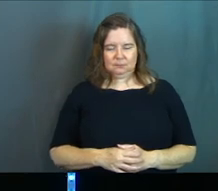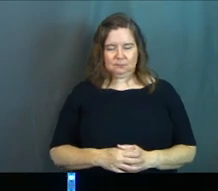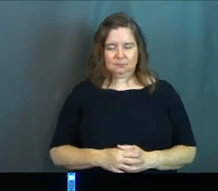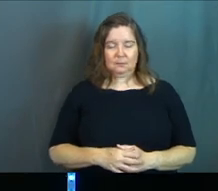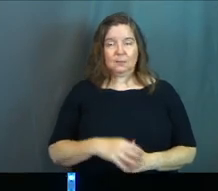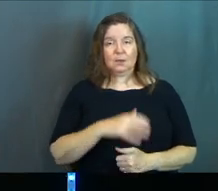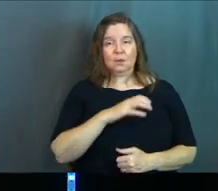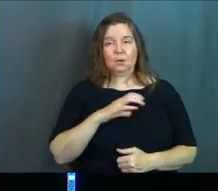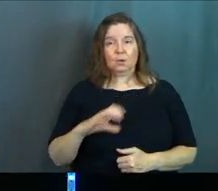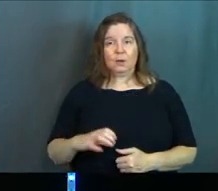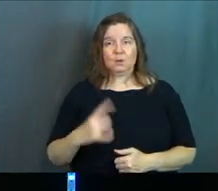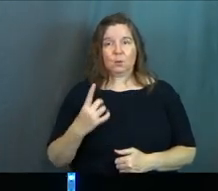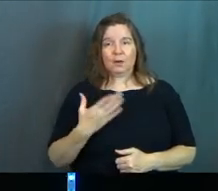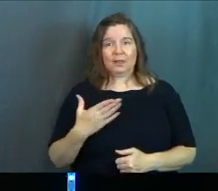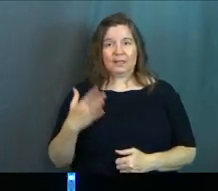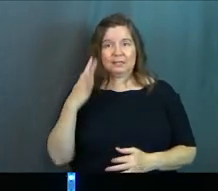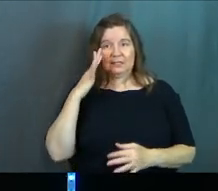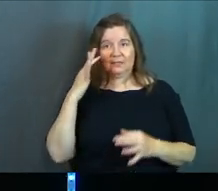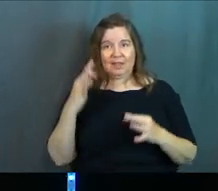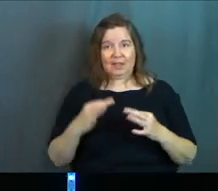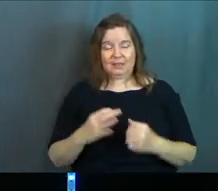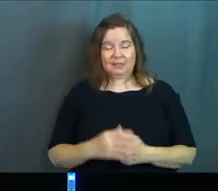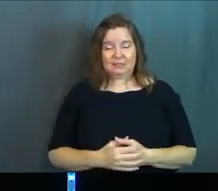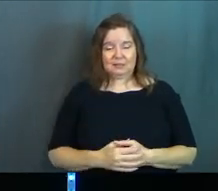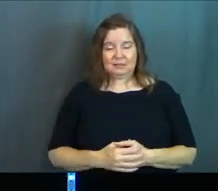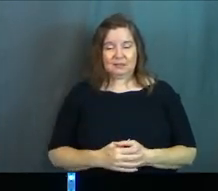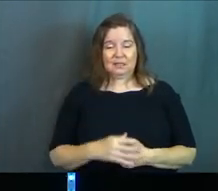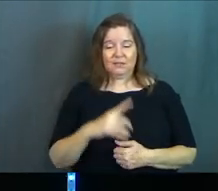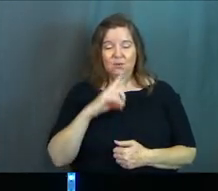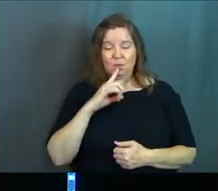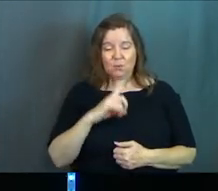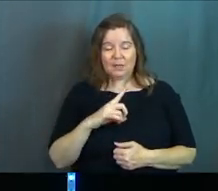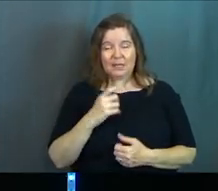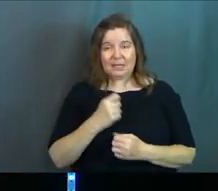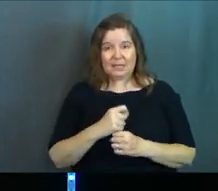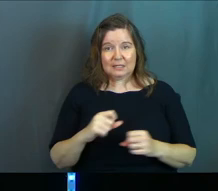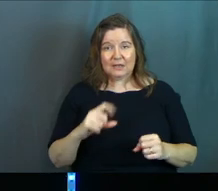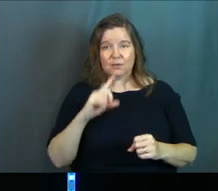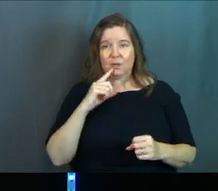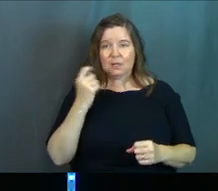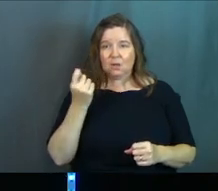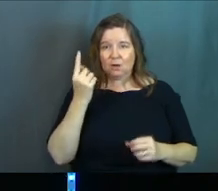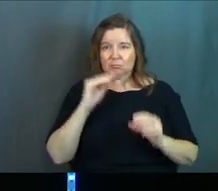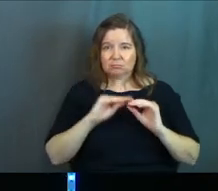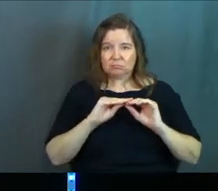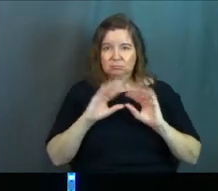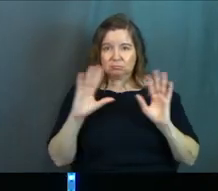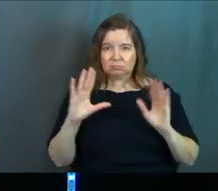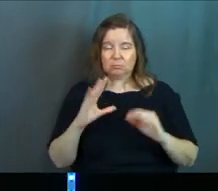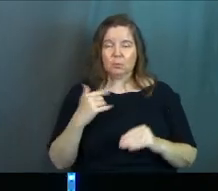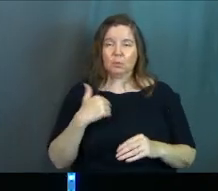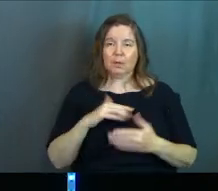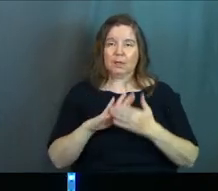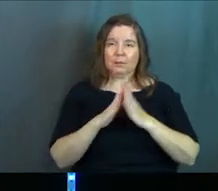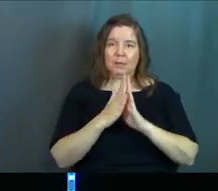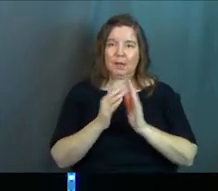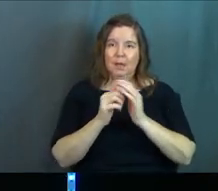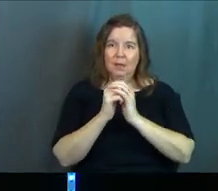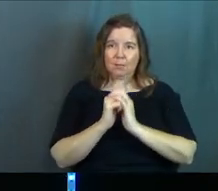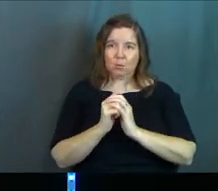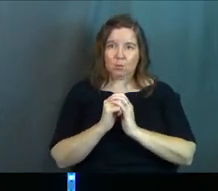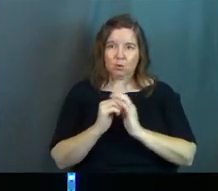See, Christianity is one of these faiths. If we really get saved, if we really understand, we become